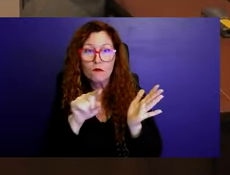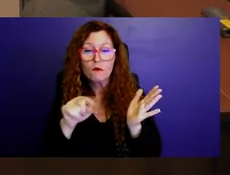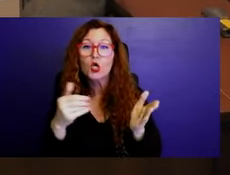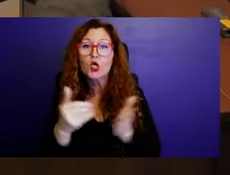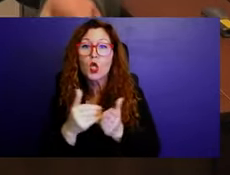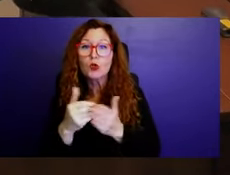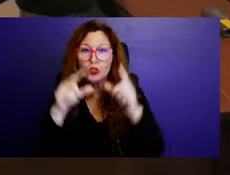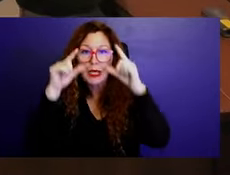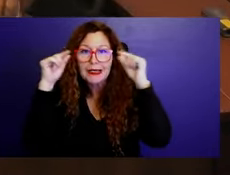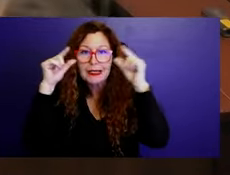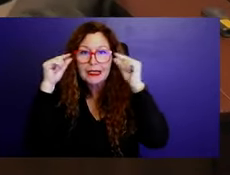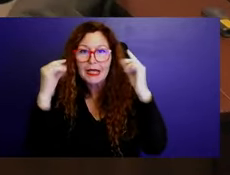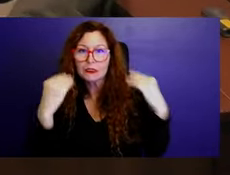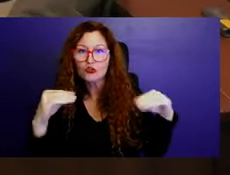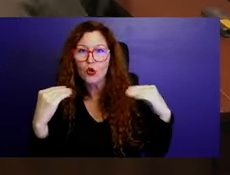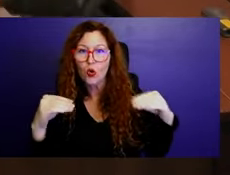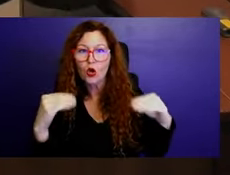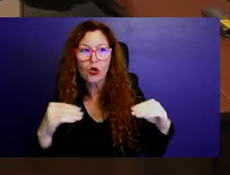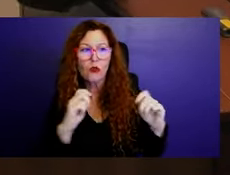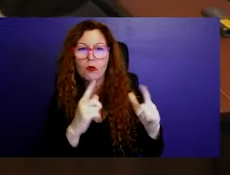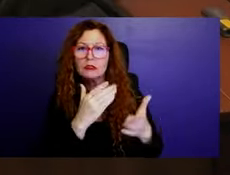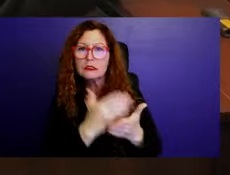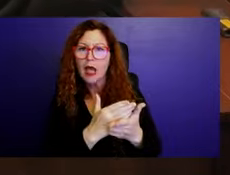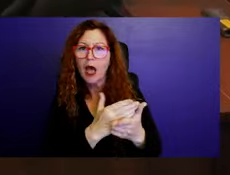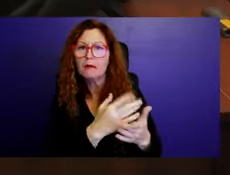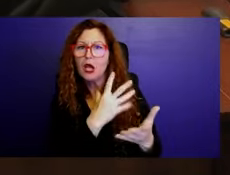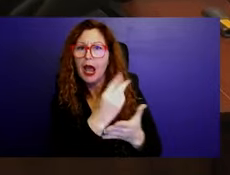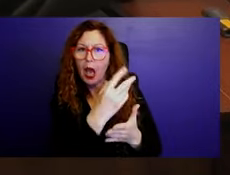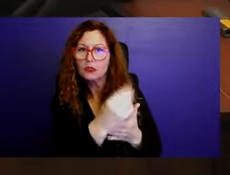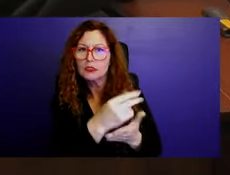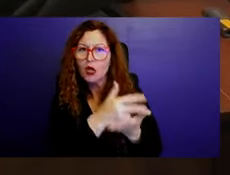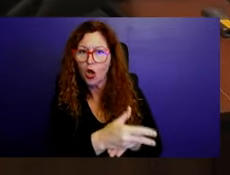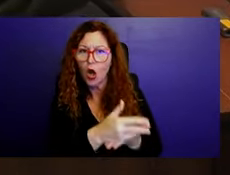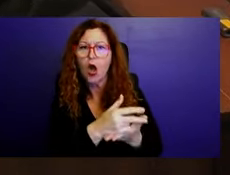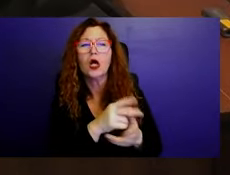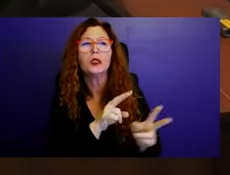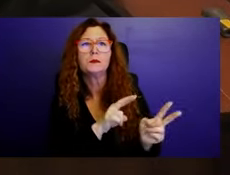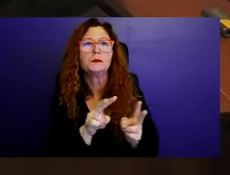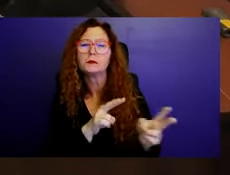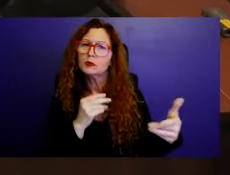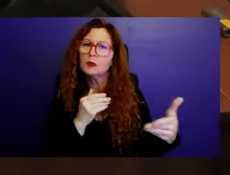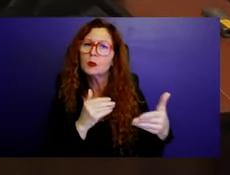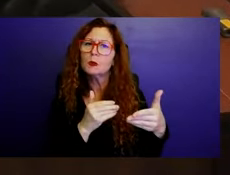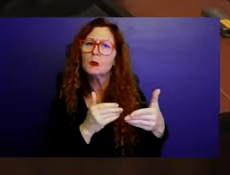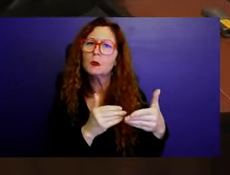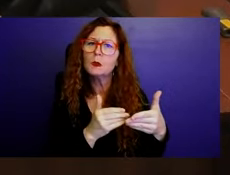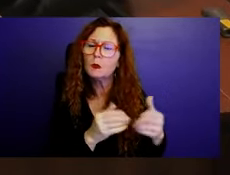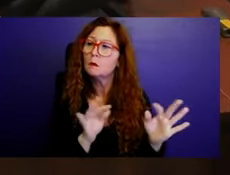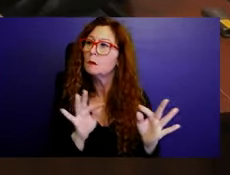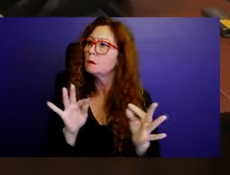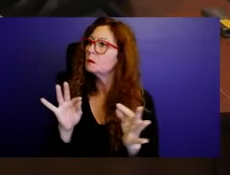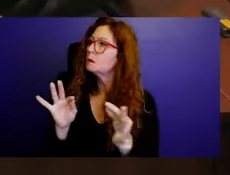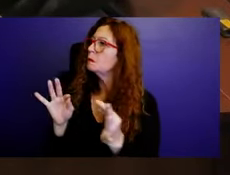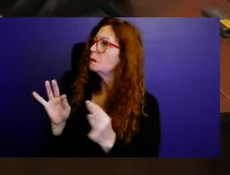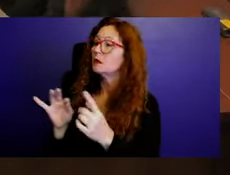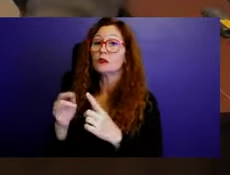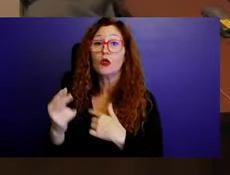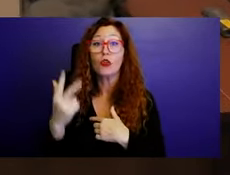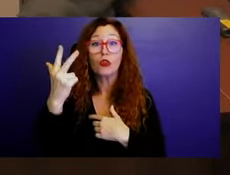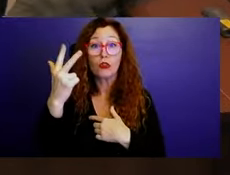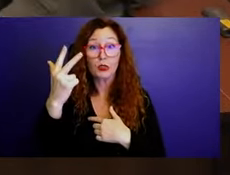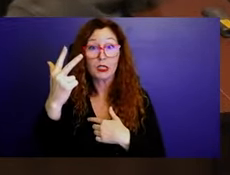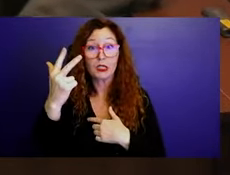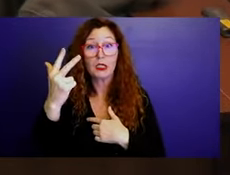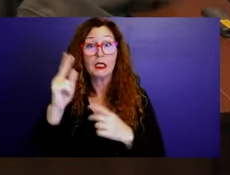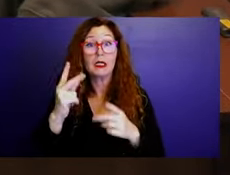just stopped there. All the cops were by their cars until I got closer to go over to the bridge to my home. I noticed three police officers in somebody's car. But